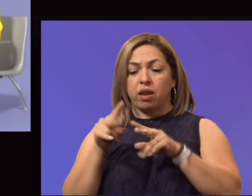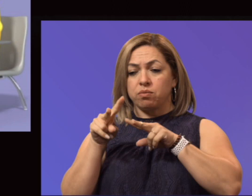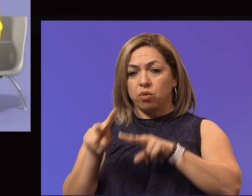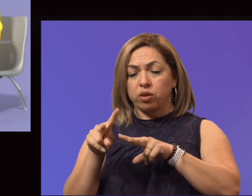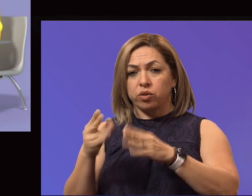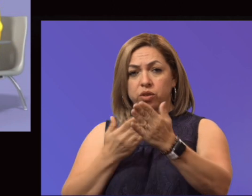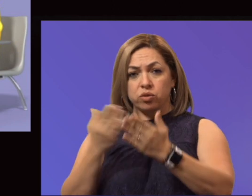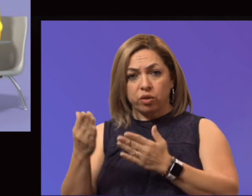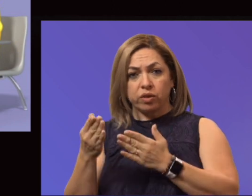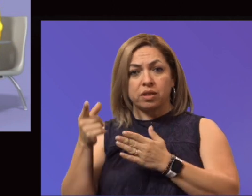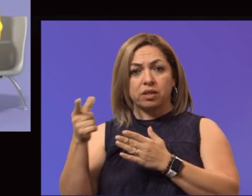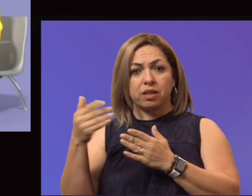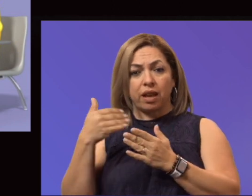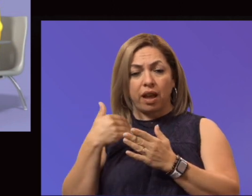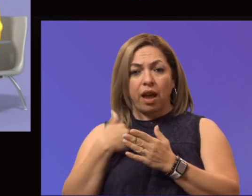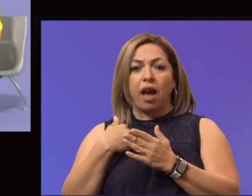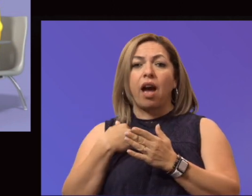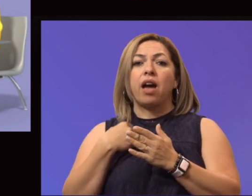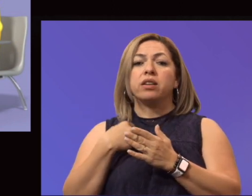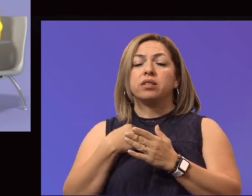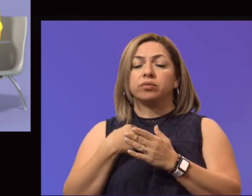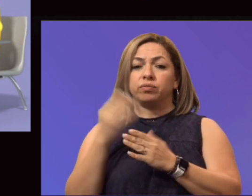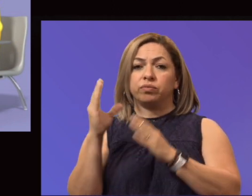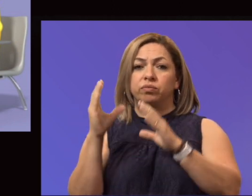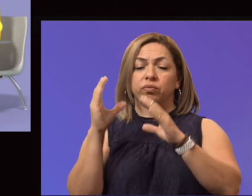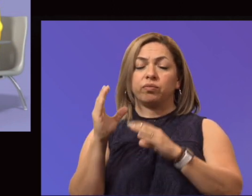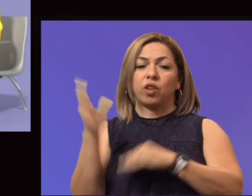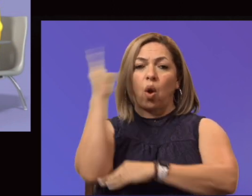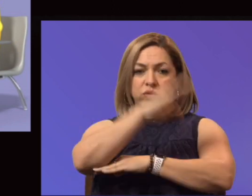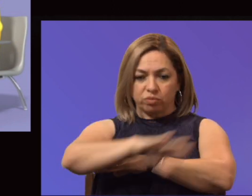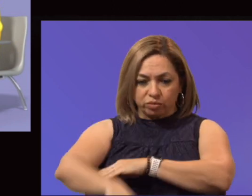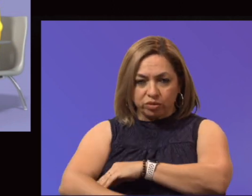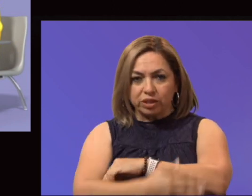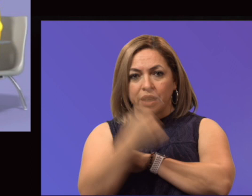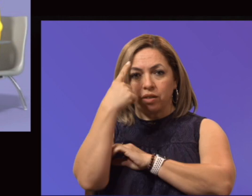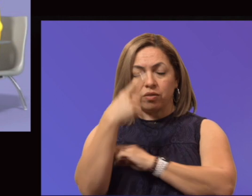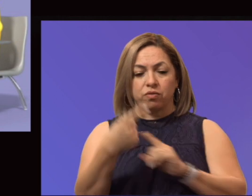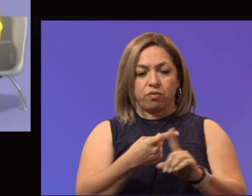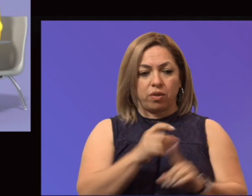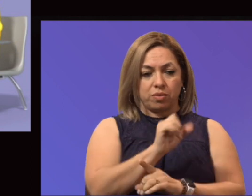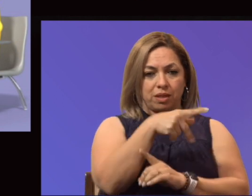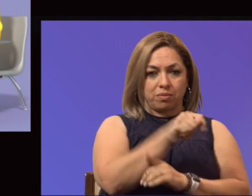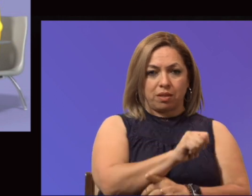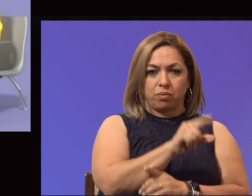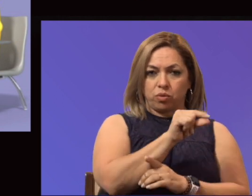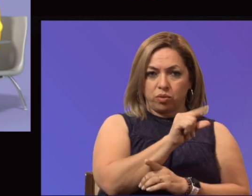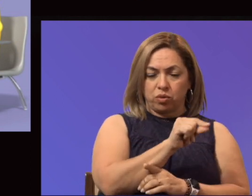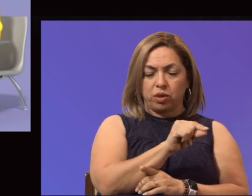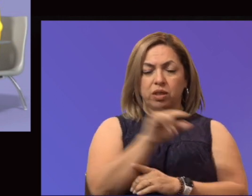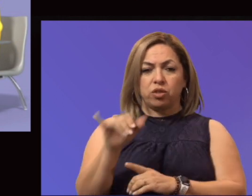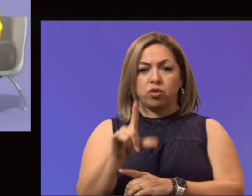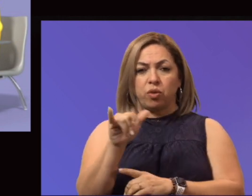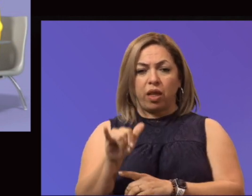provide a remote proctoring 24-7. From September 2020 through July of 2021, the Testing